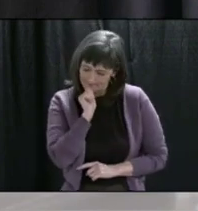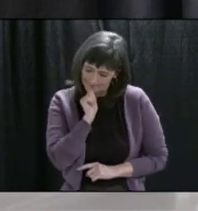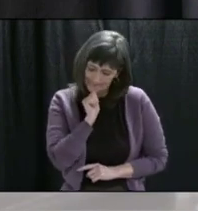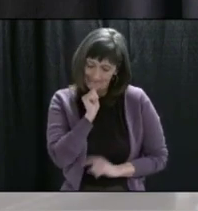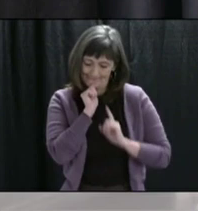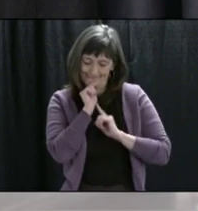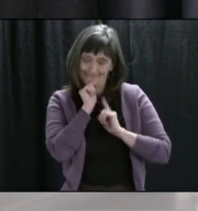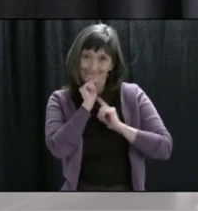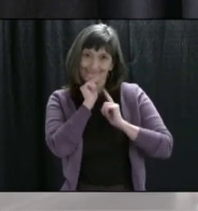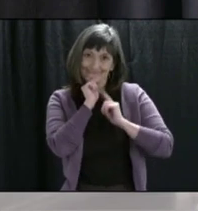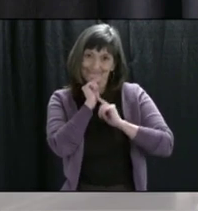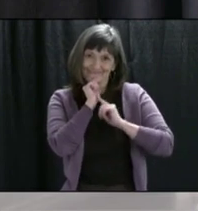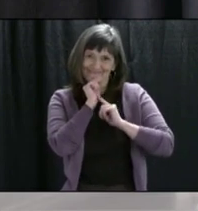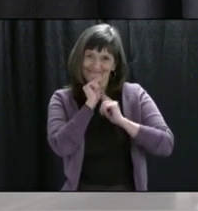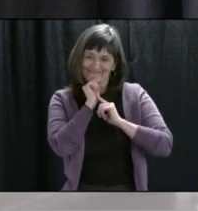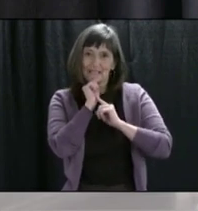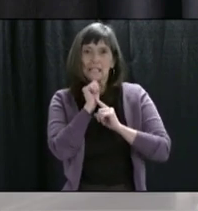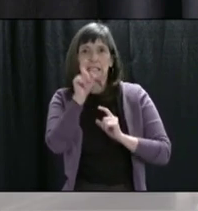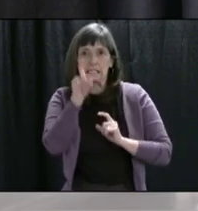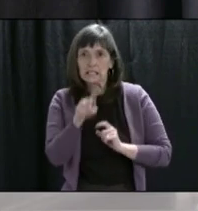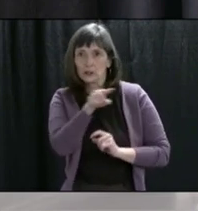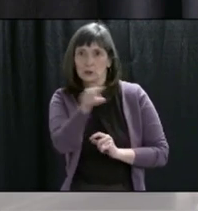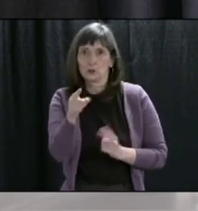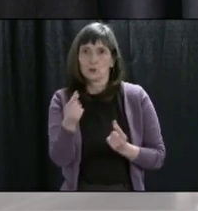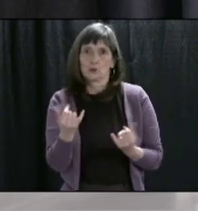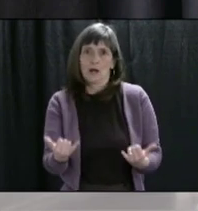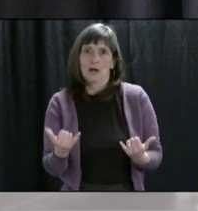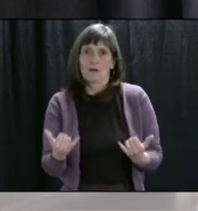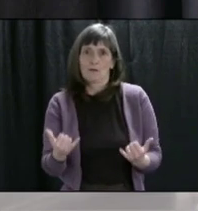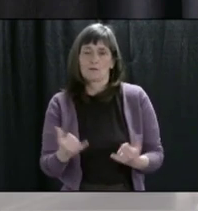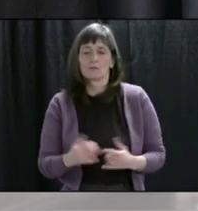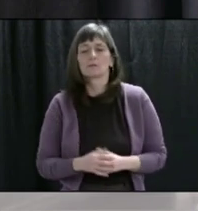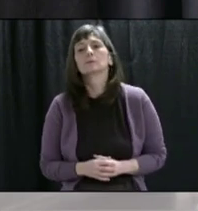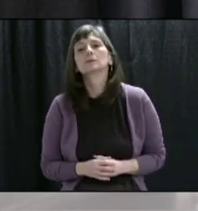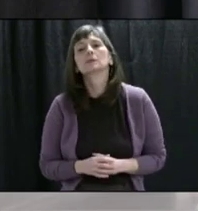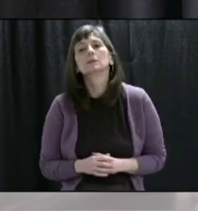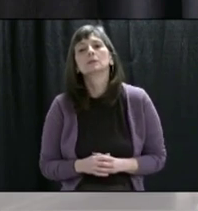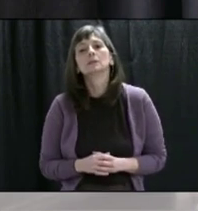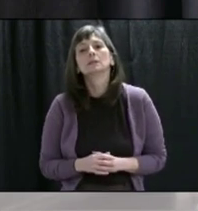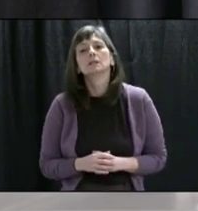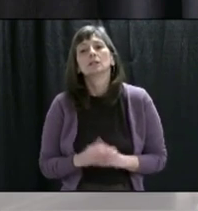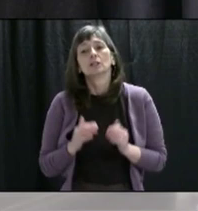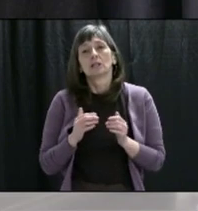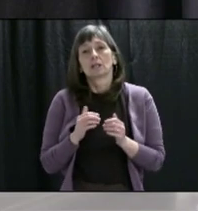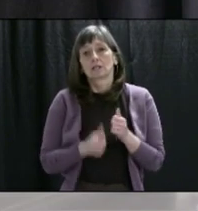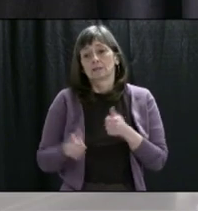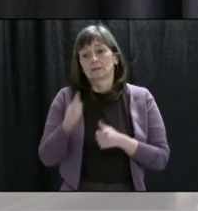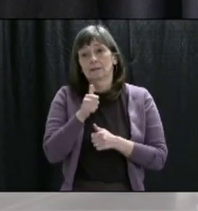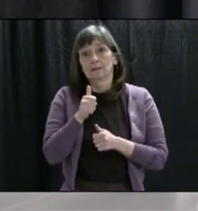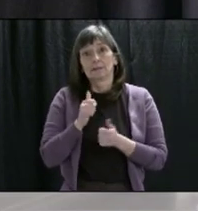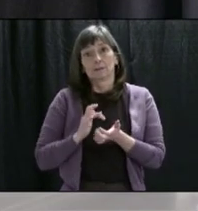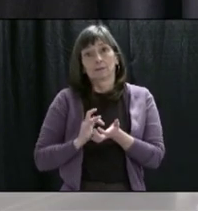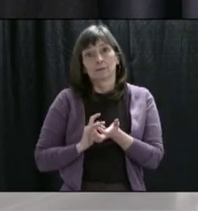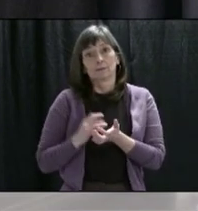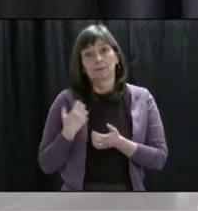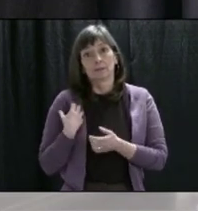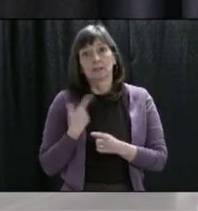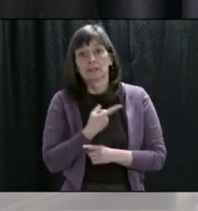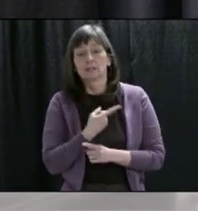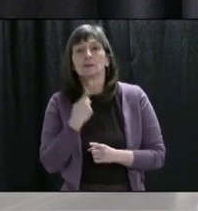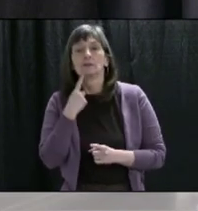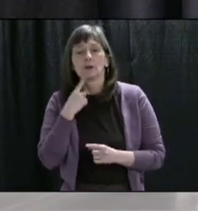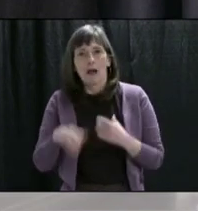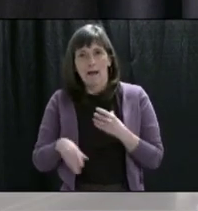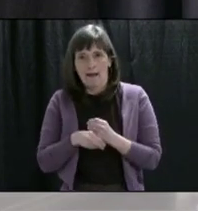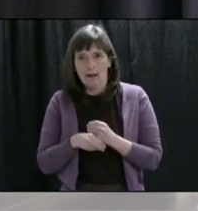is what we need at this particular time. Dr. Fitzgerald has also augmented the recommendations today